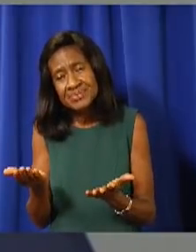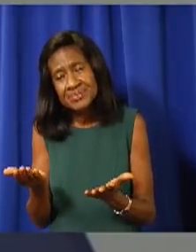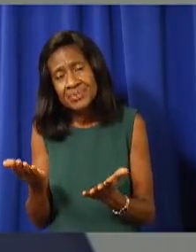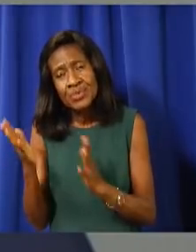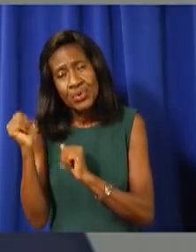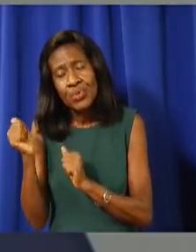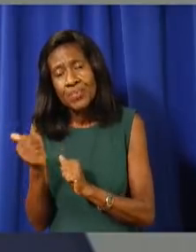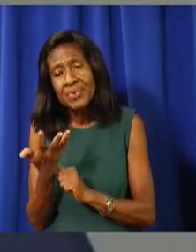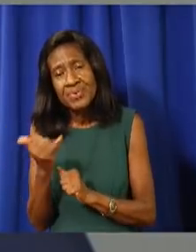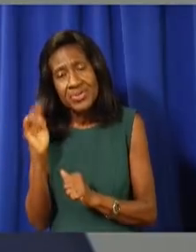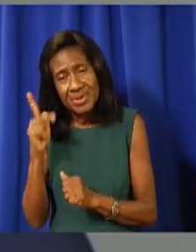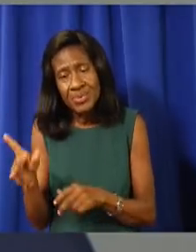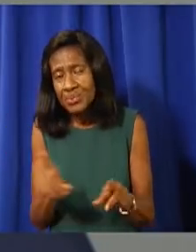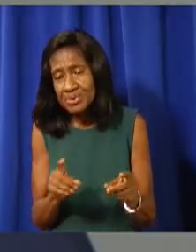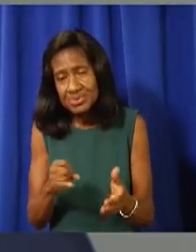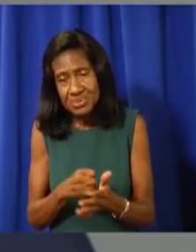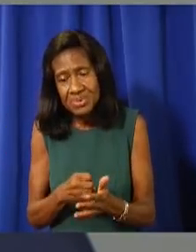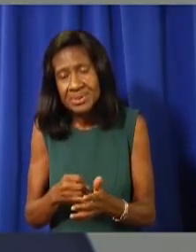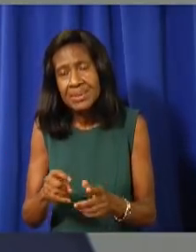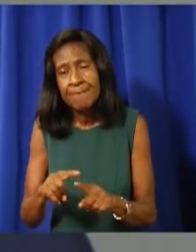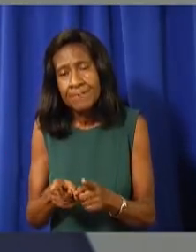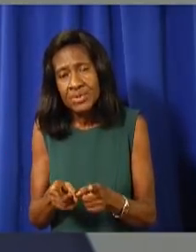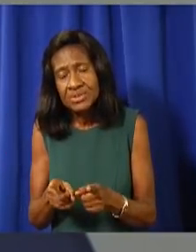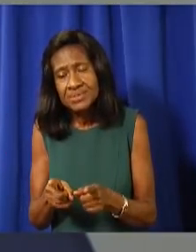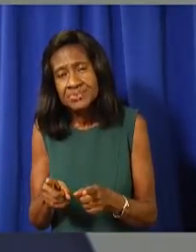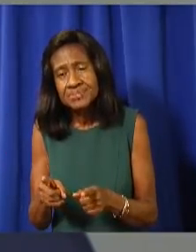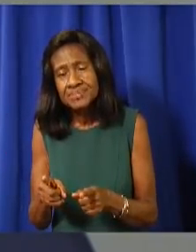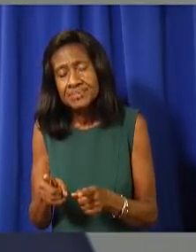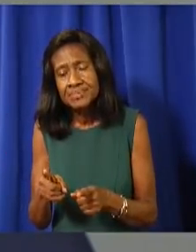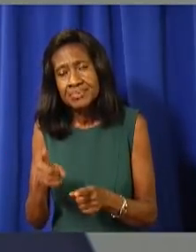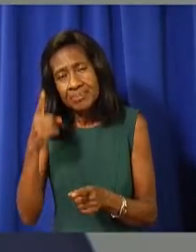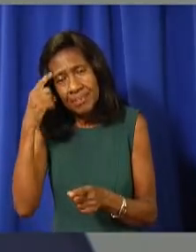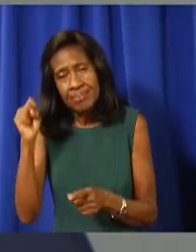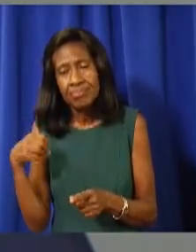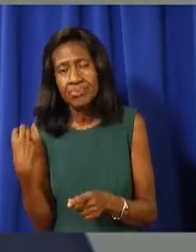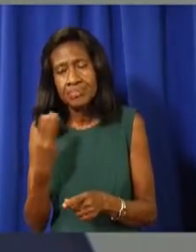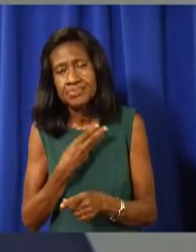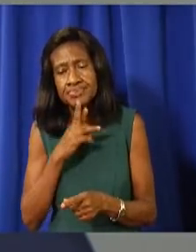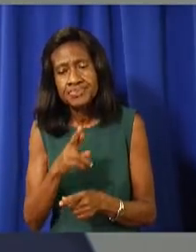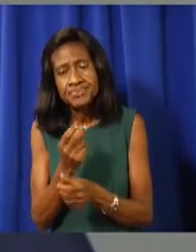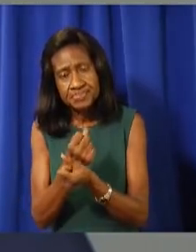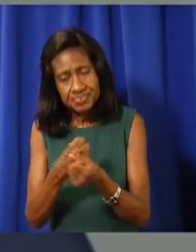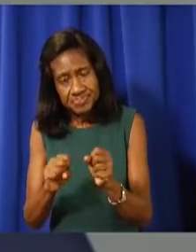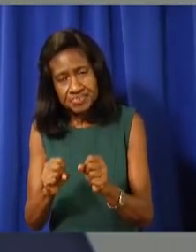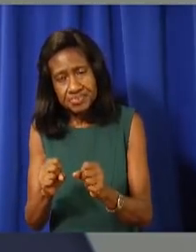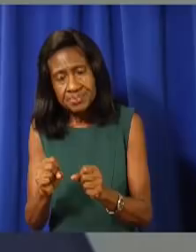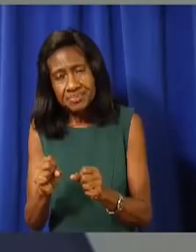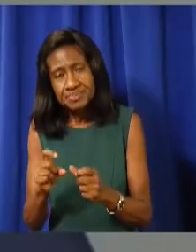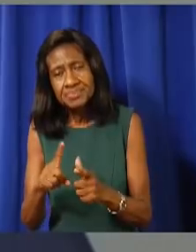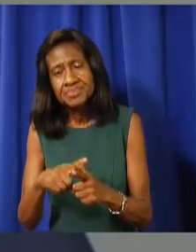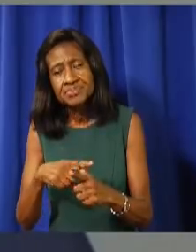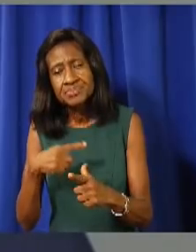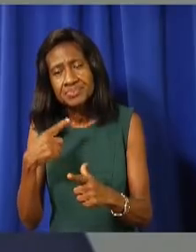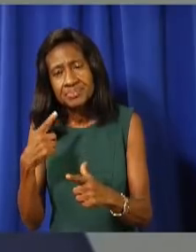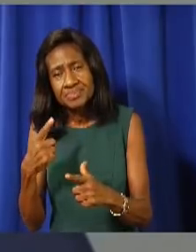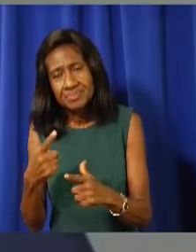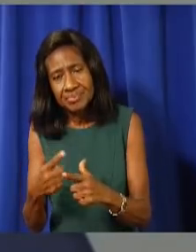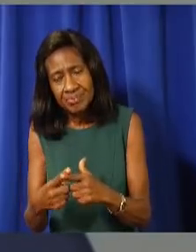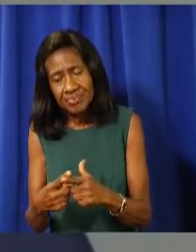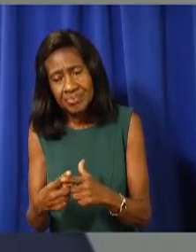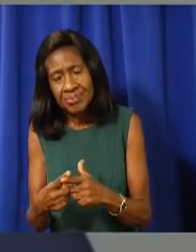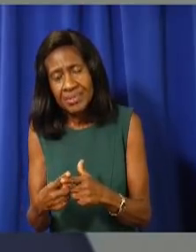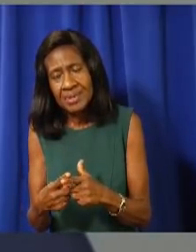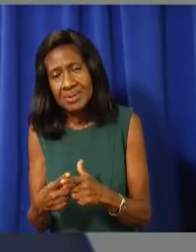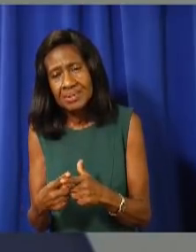decisions based on the demand as well. And based on our safety protocols that we've put in place, could potentially alter the supply and demand chain.